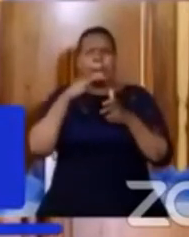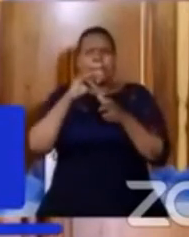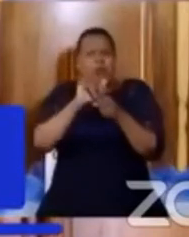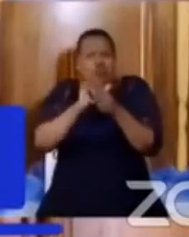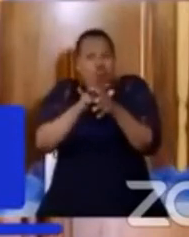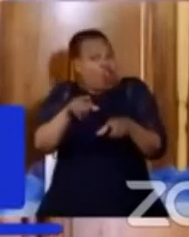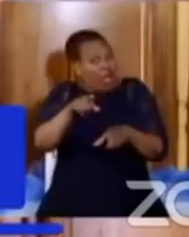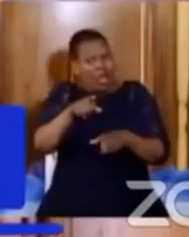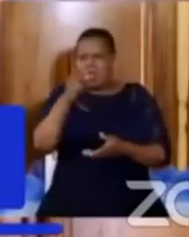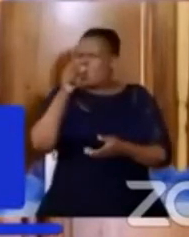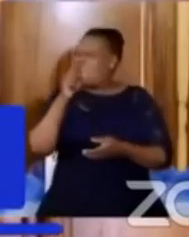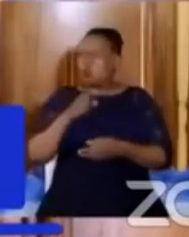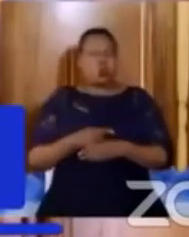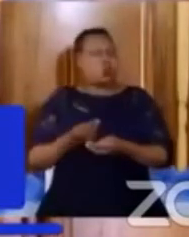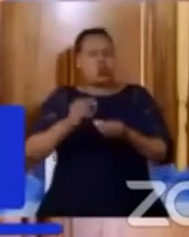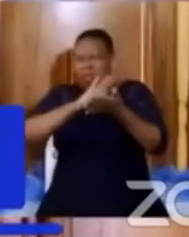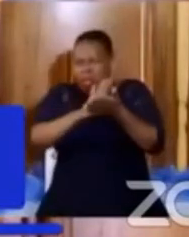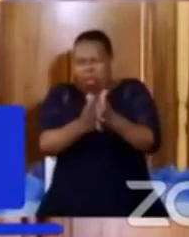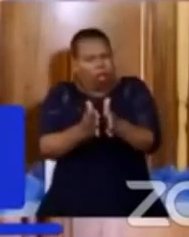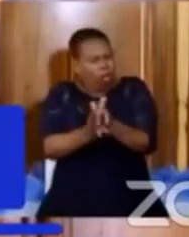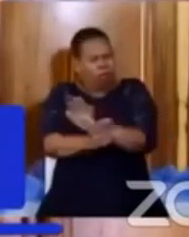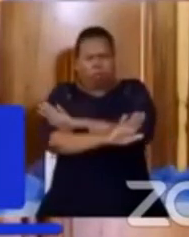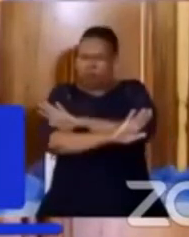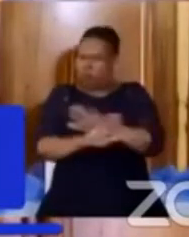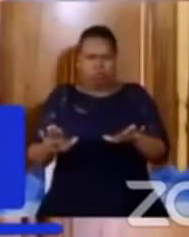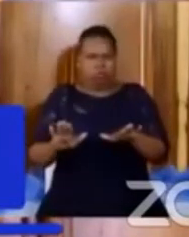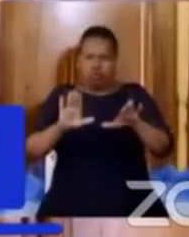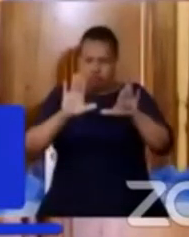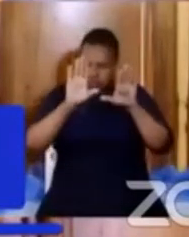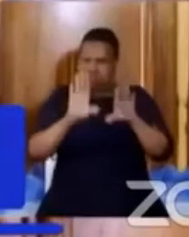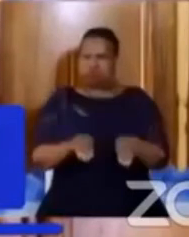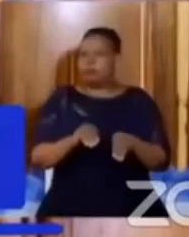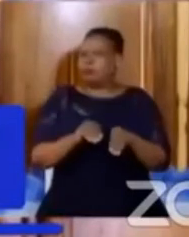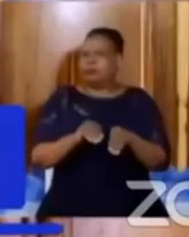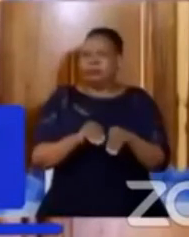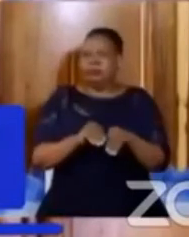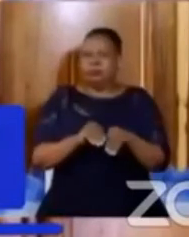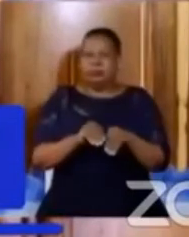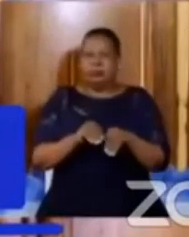binding that all these illnesses and viruses must go away.